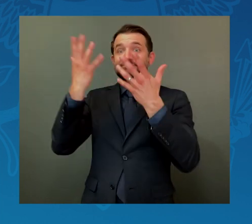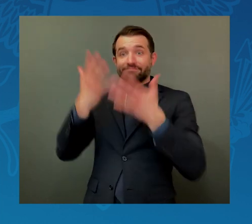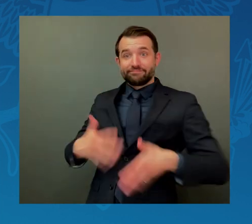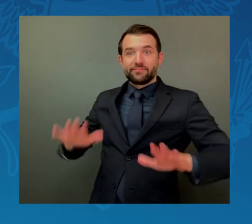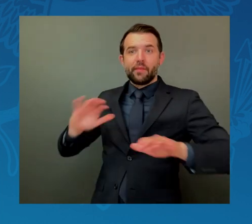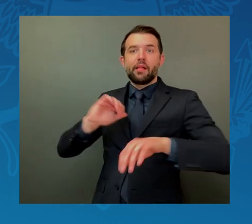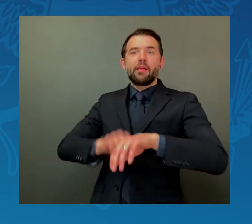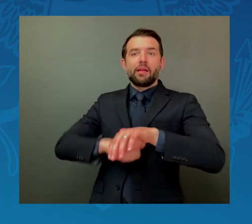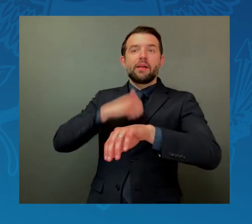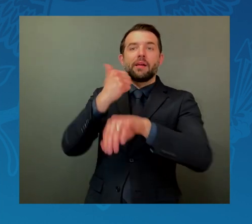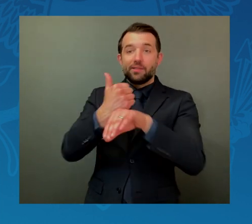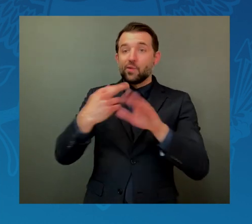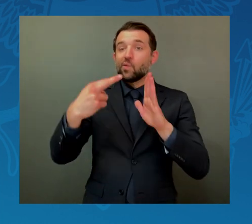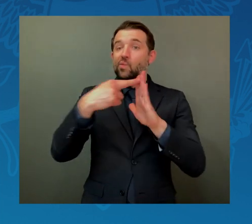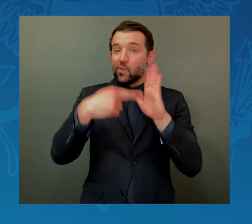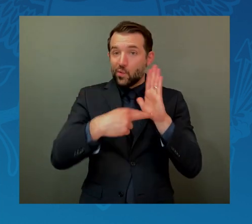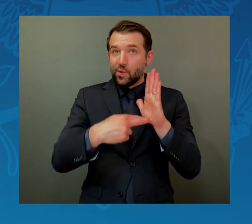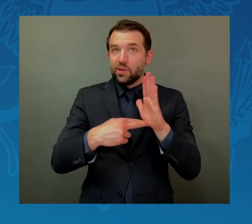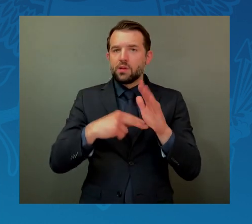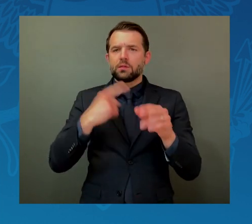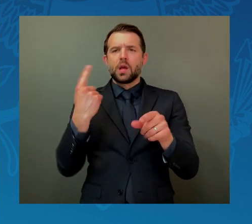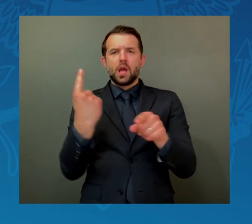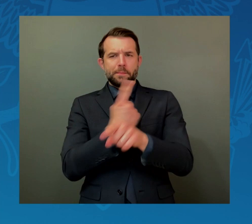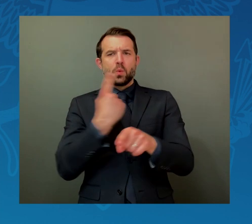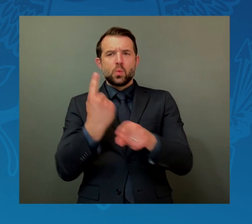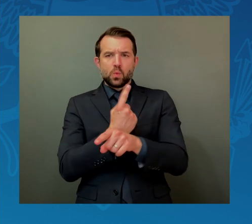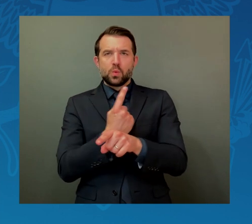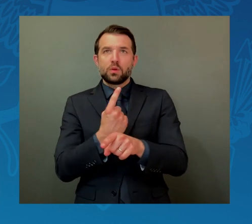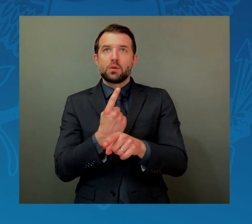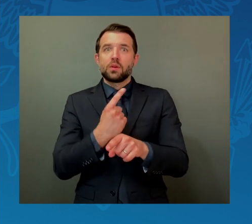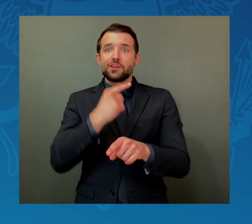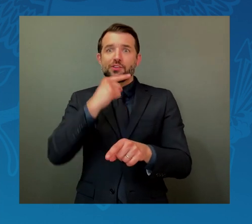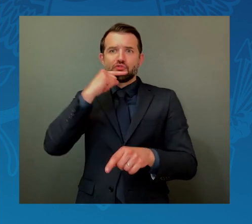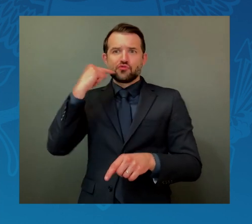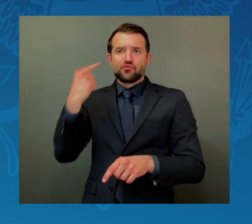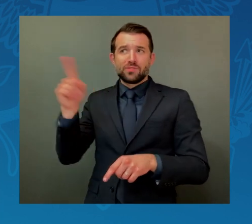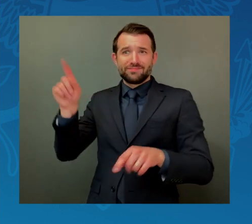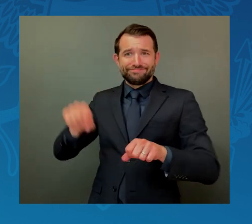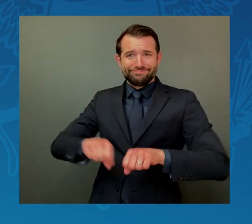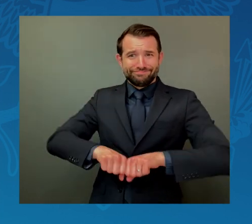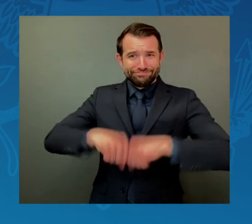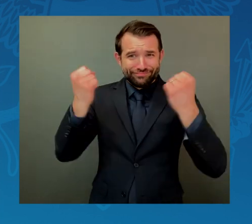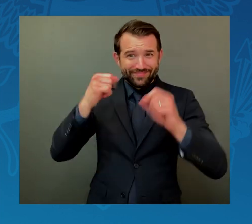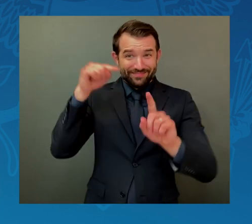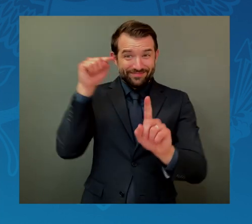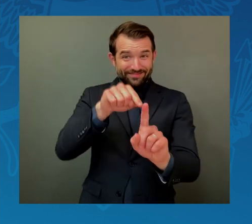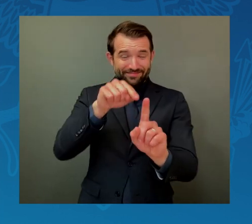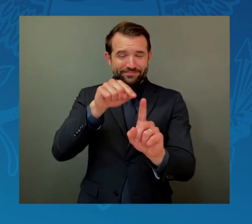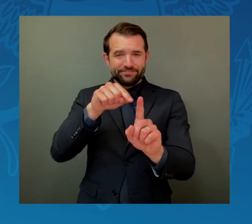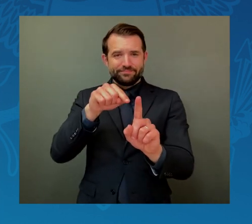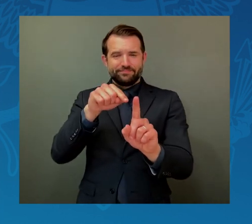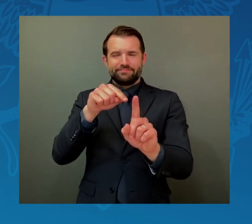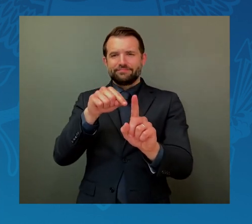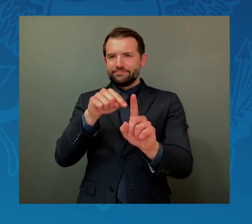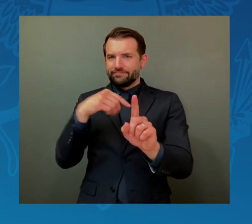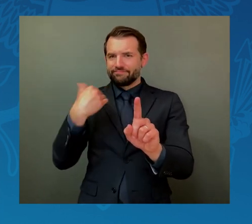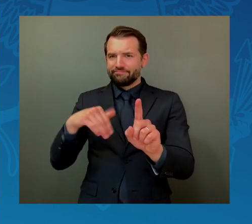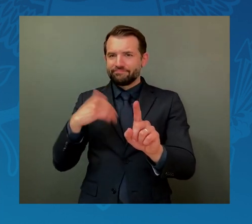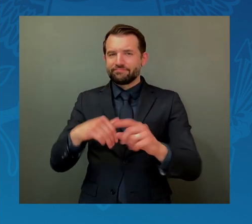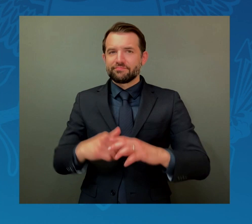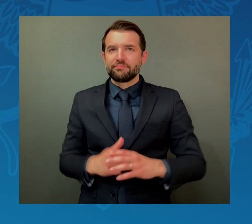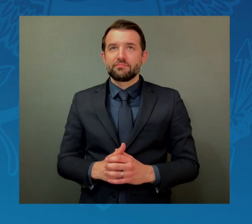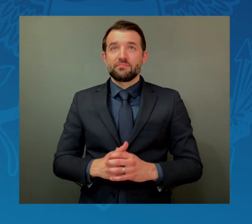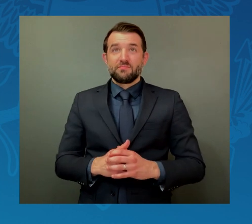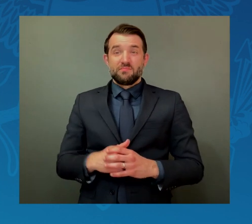in Europe. In the face of Russian brutality, the world has come together